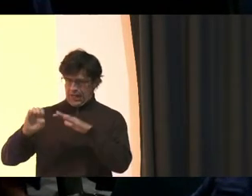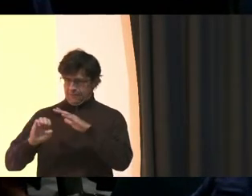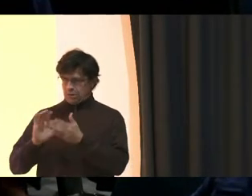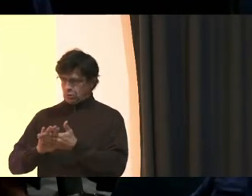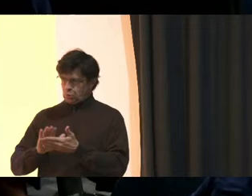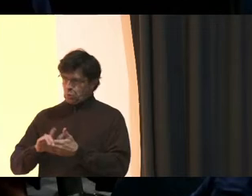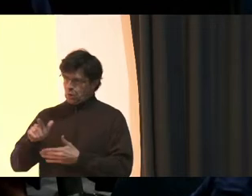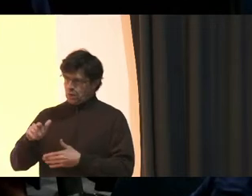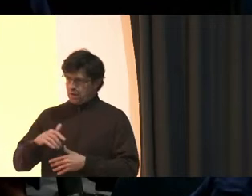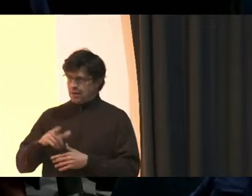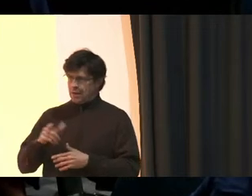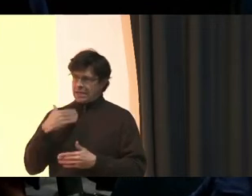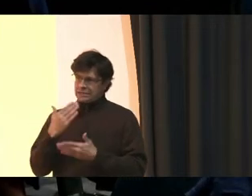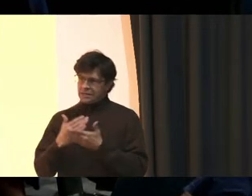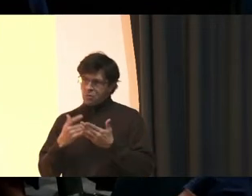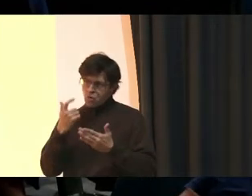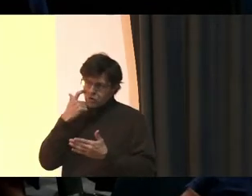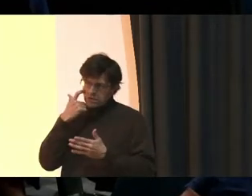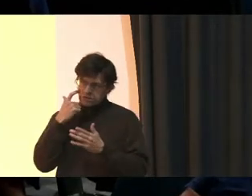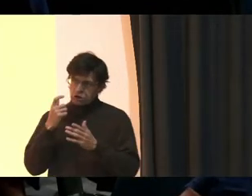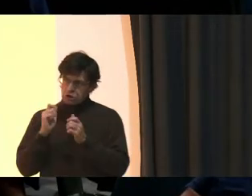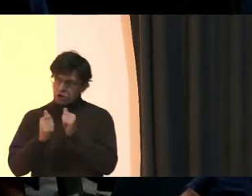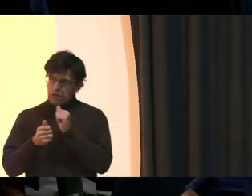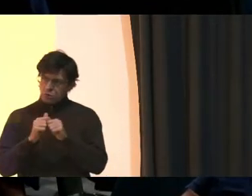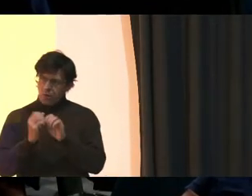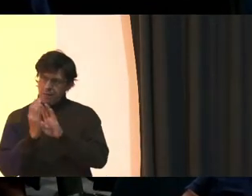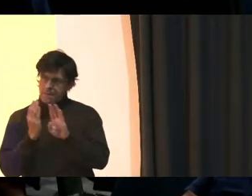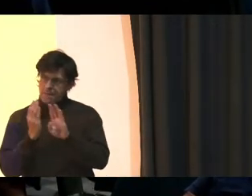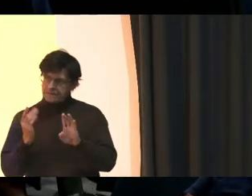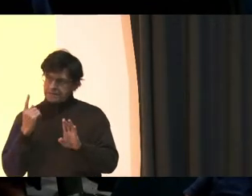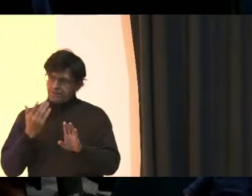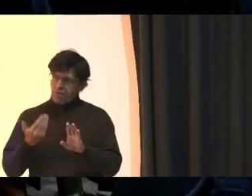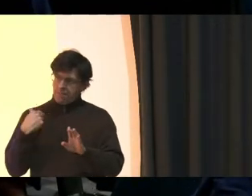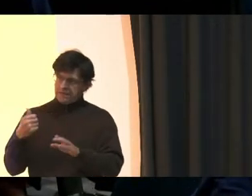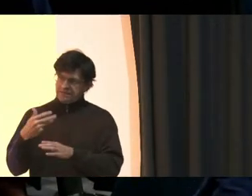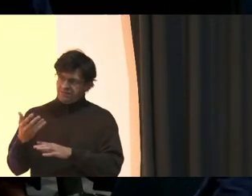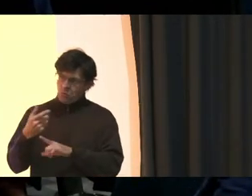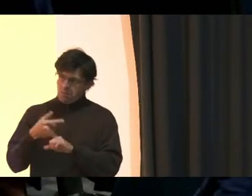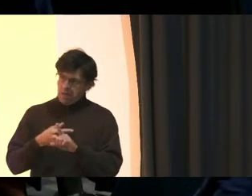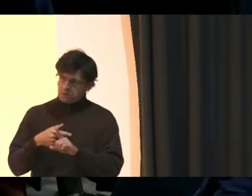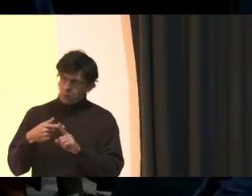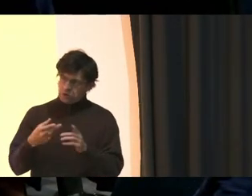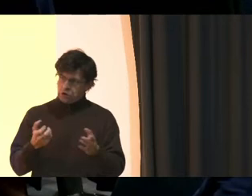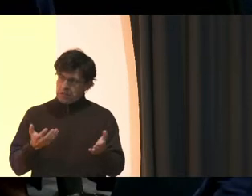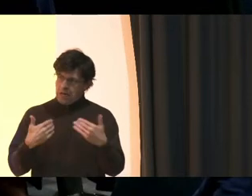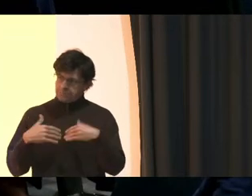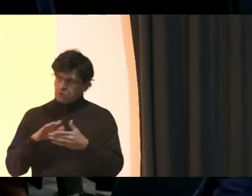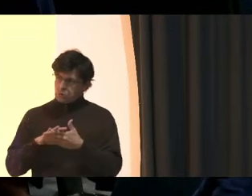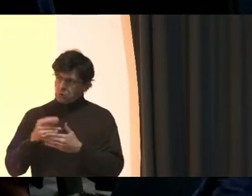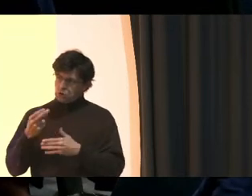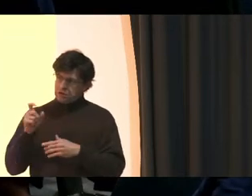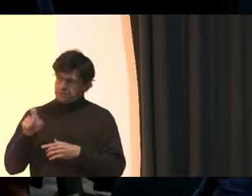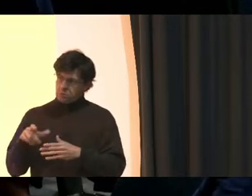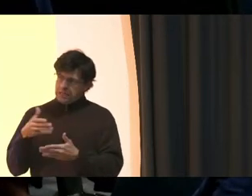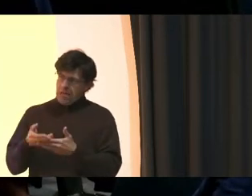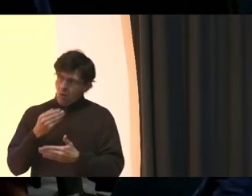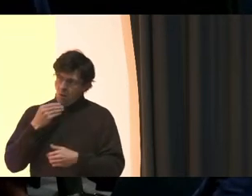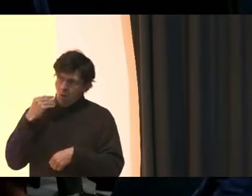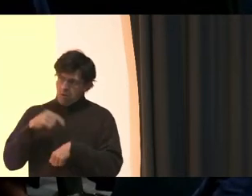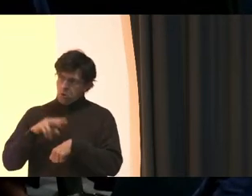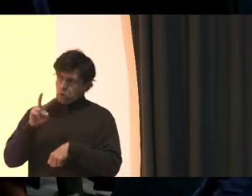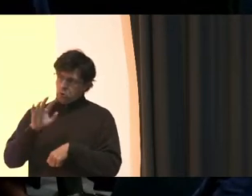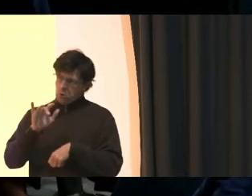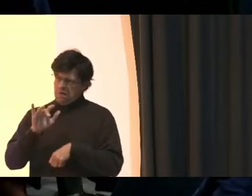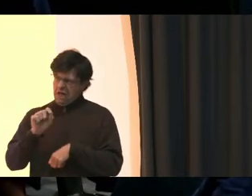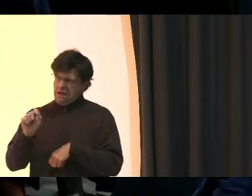recent changes When it comes to buses For the past couple months When she's come to school She is supposed to get home at 2.25,